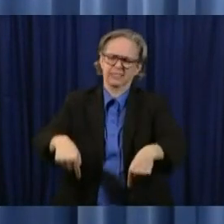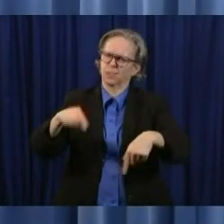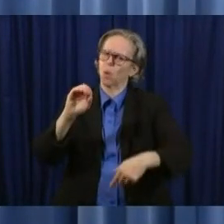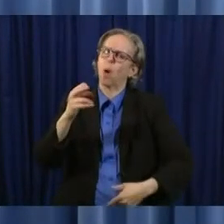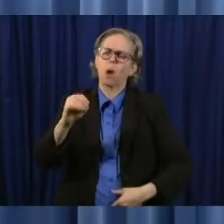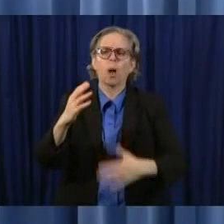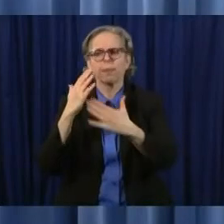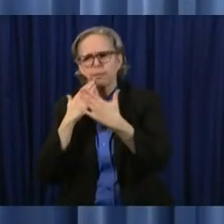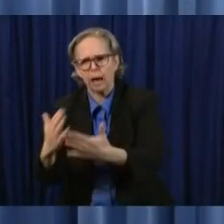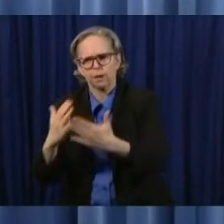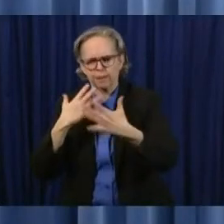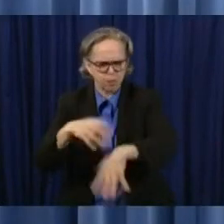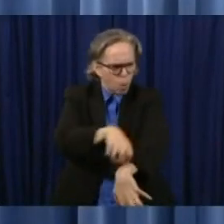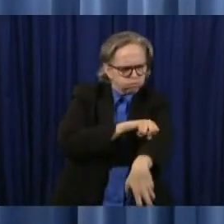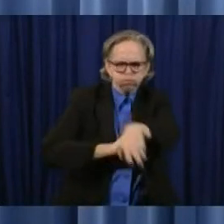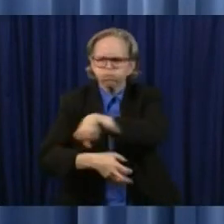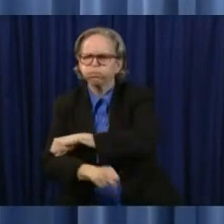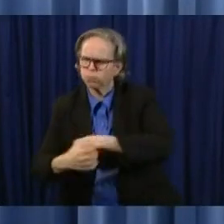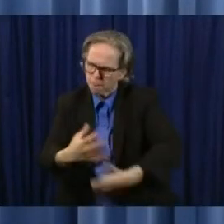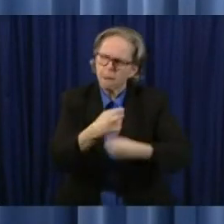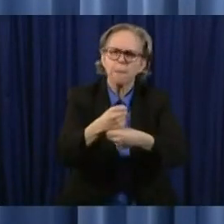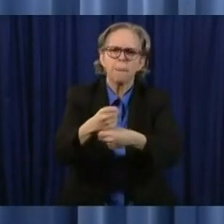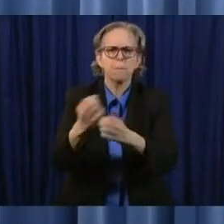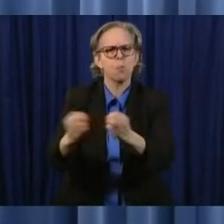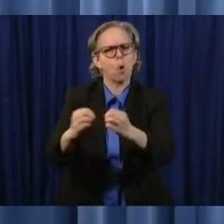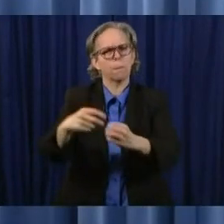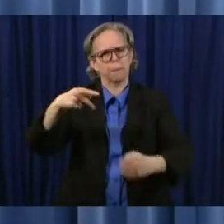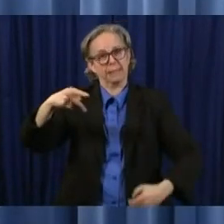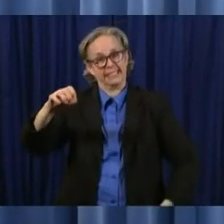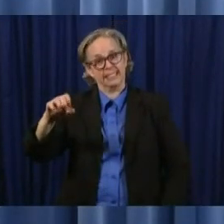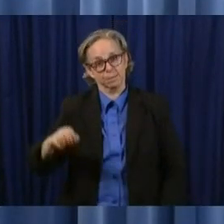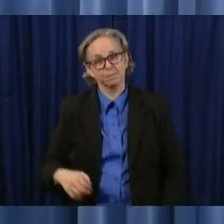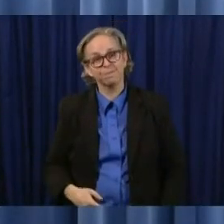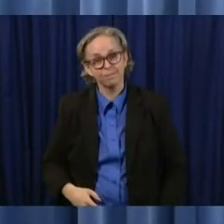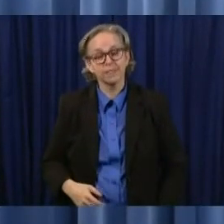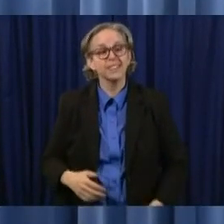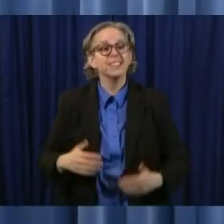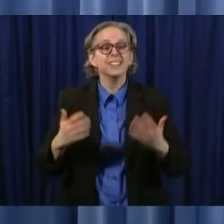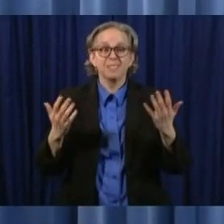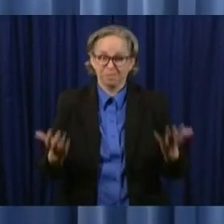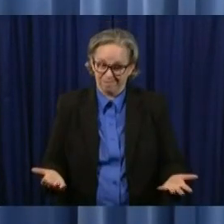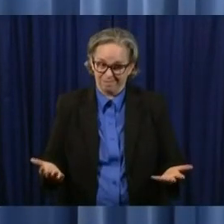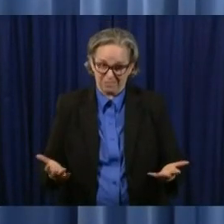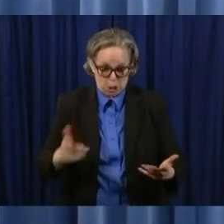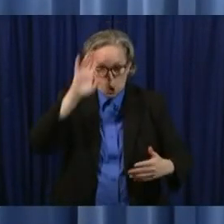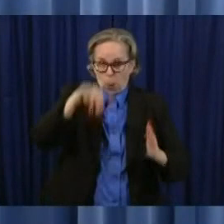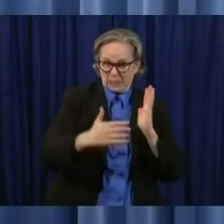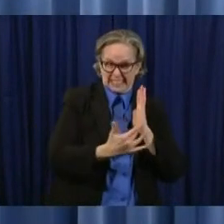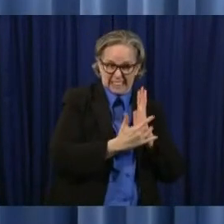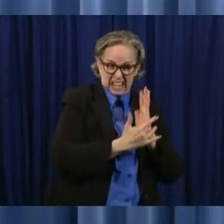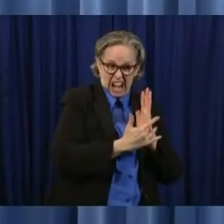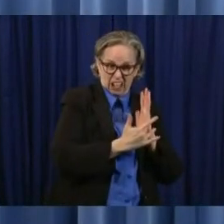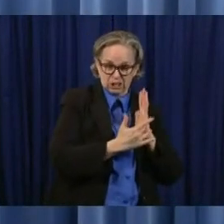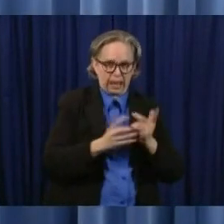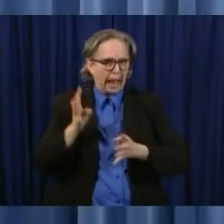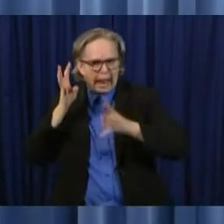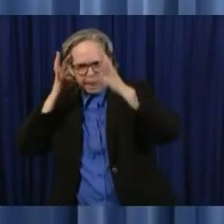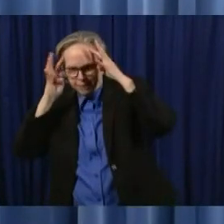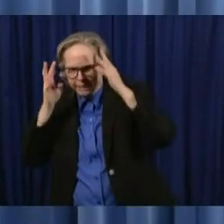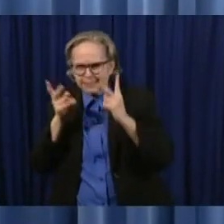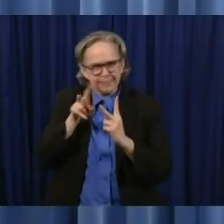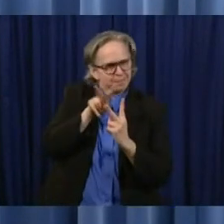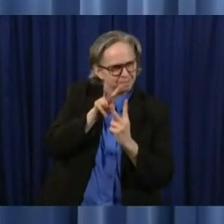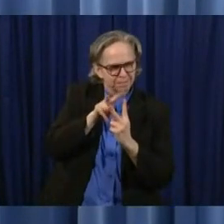we're going to use technology and innovation to identify ways to make the supplies that we have last